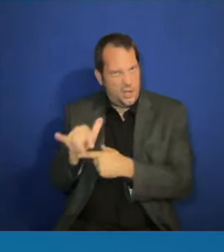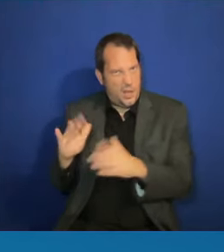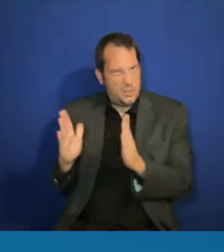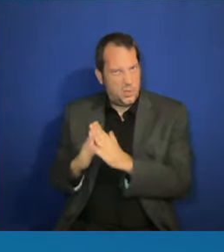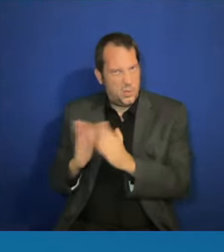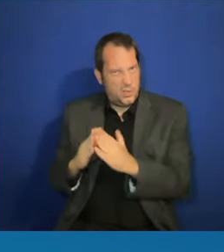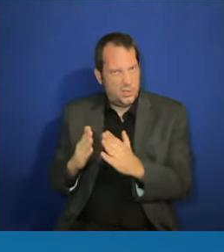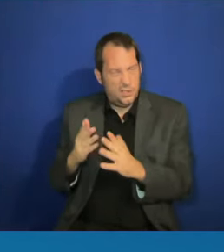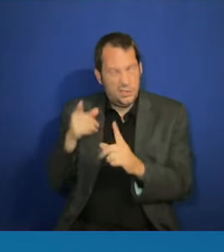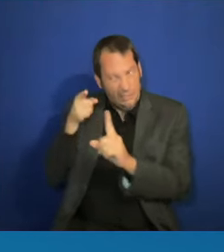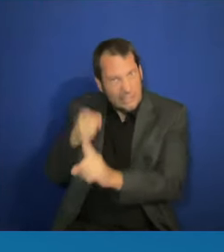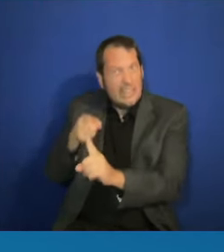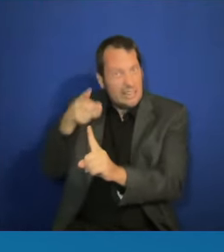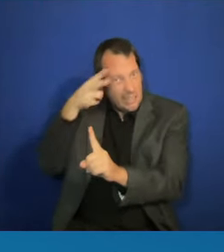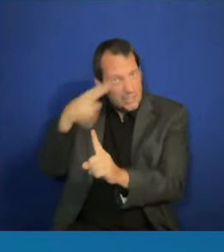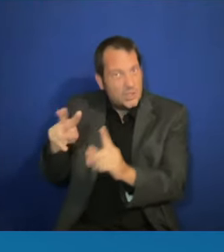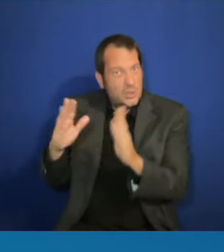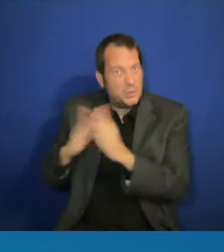job.